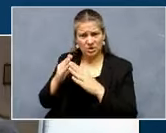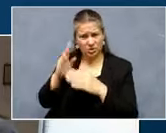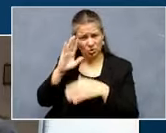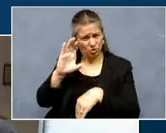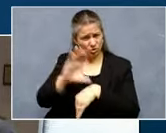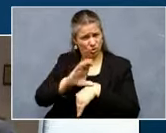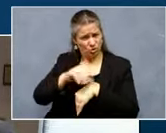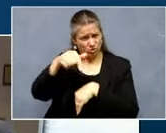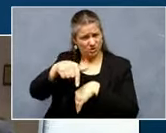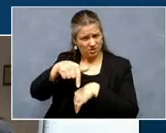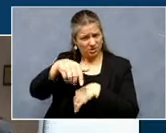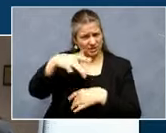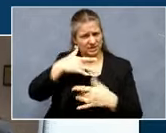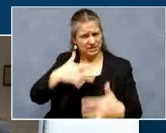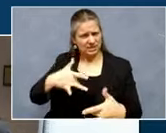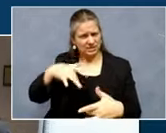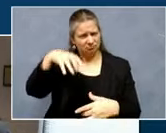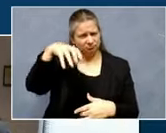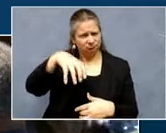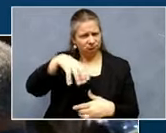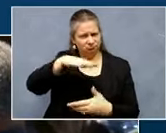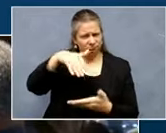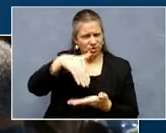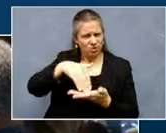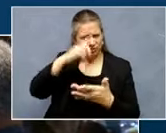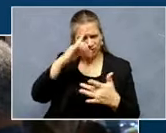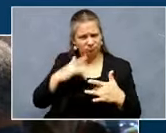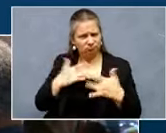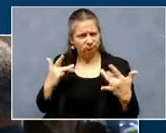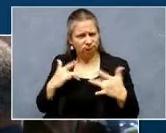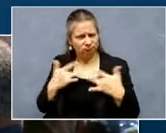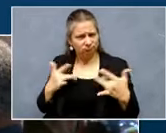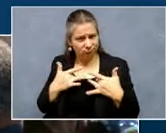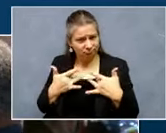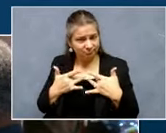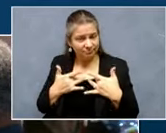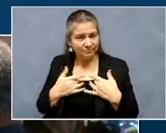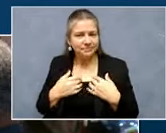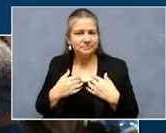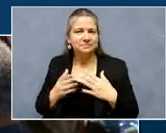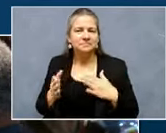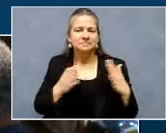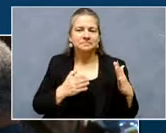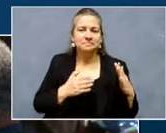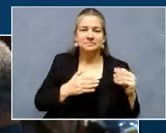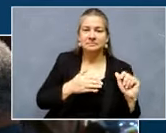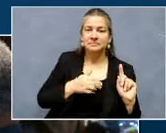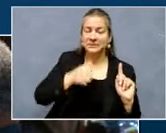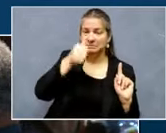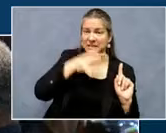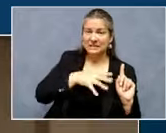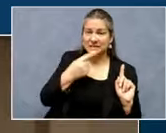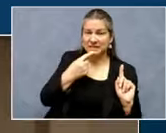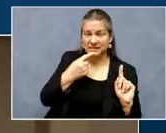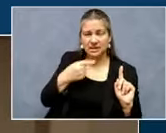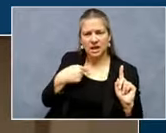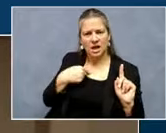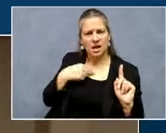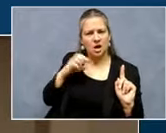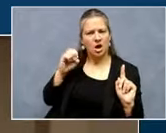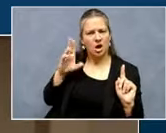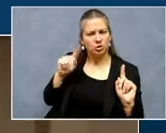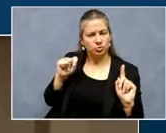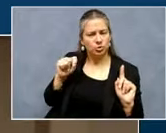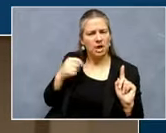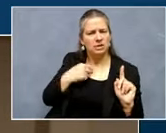activities in the black community. I had had double pneumonia, uh, in October, I was died from that.